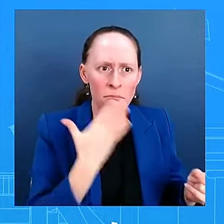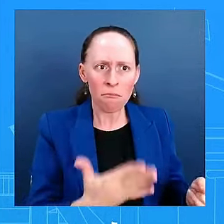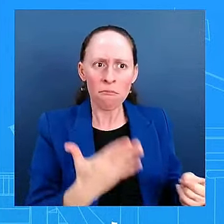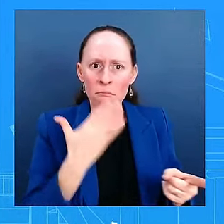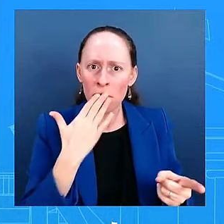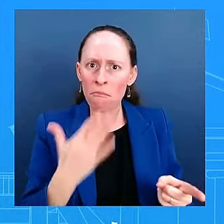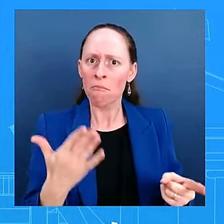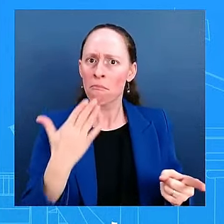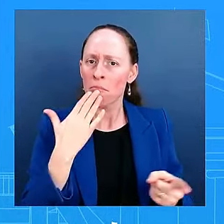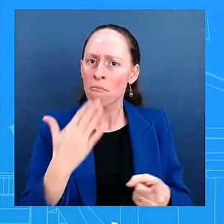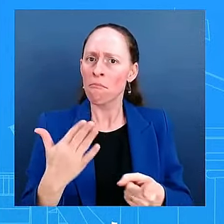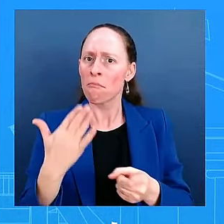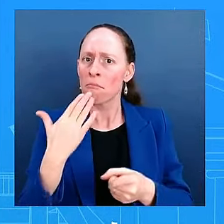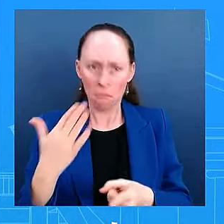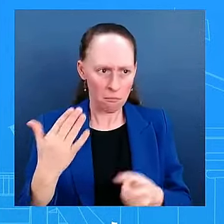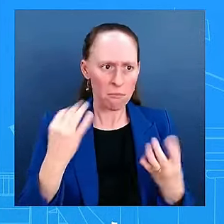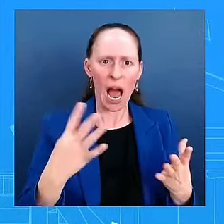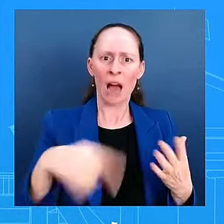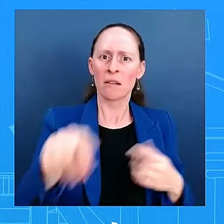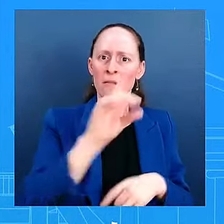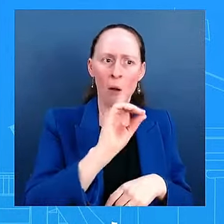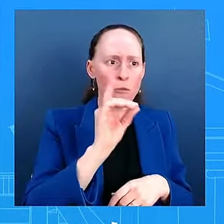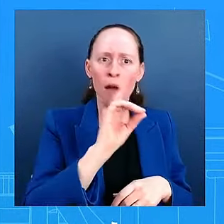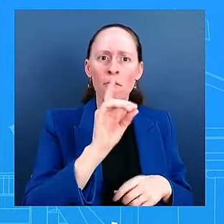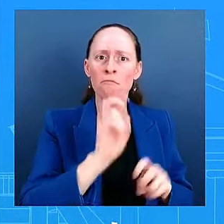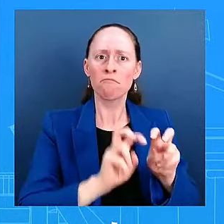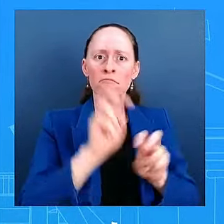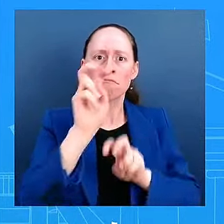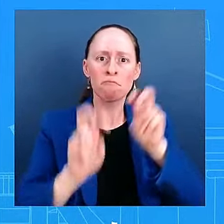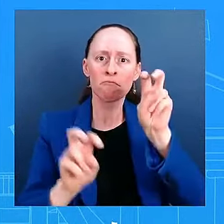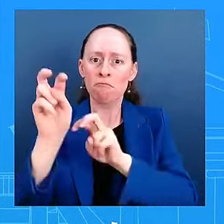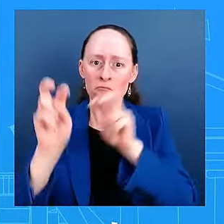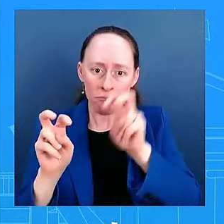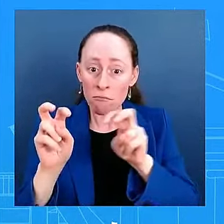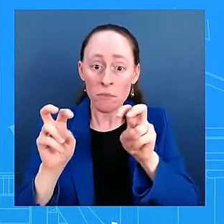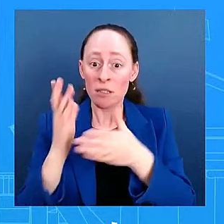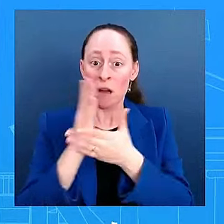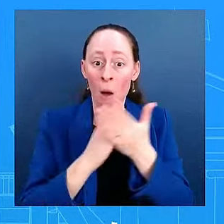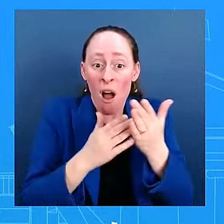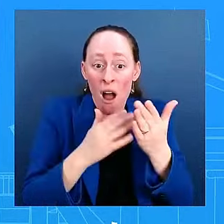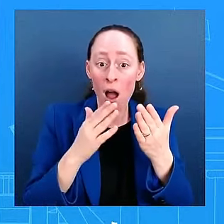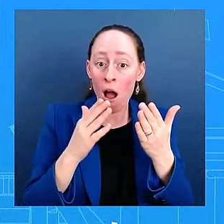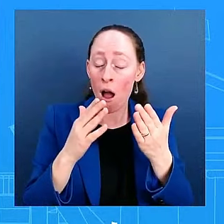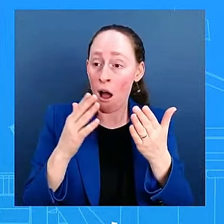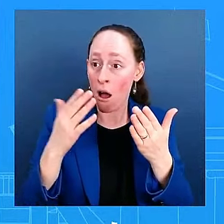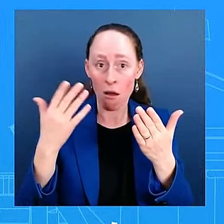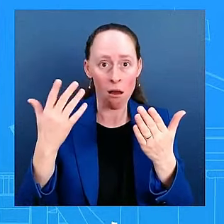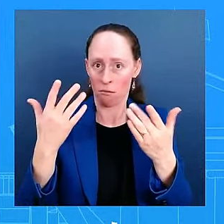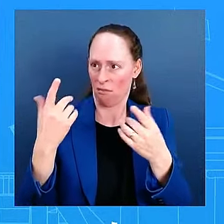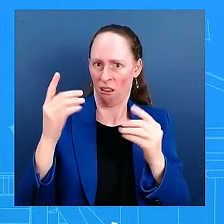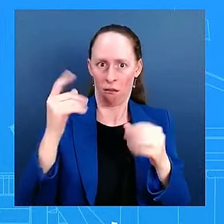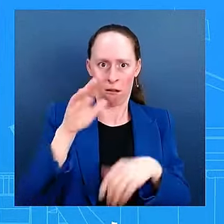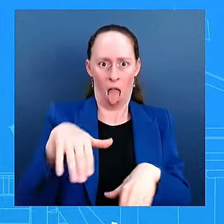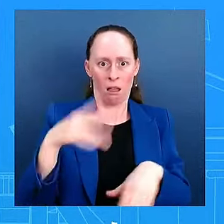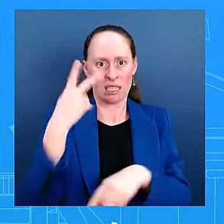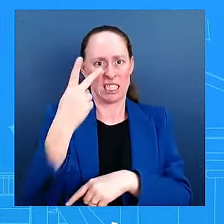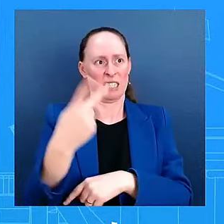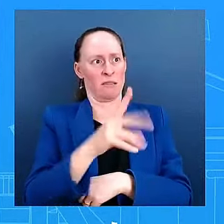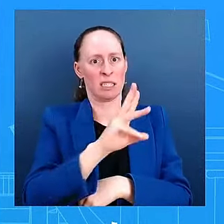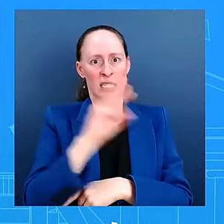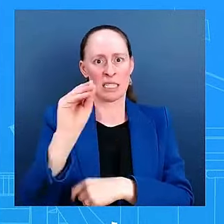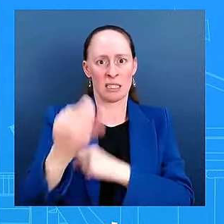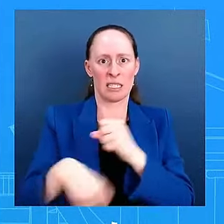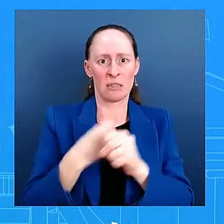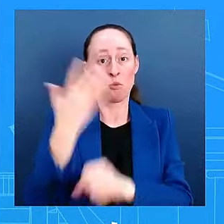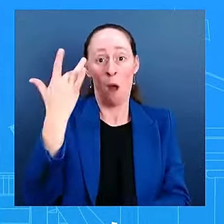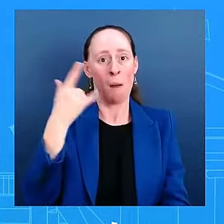60 years. And it was because of the president's policies. Let's not forget that all of the accomplishments that